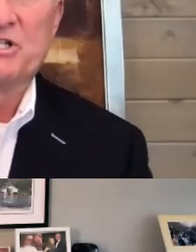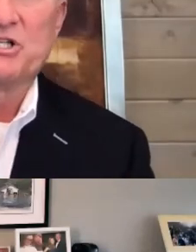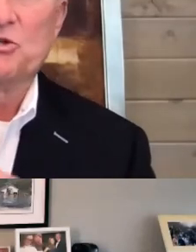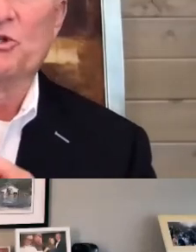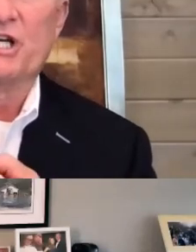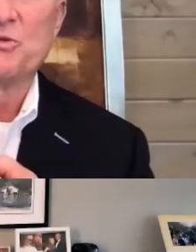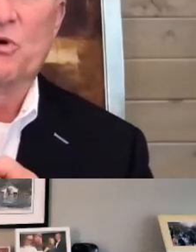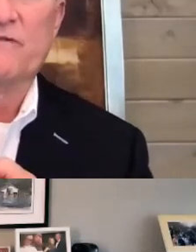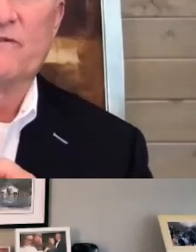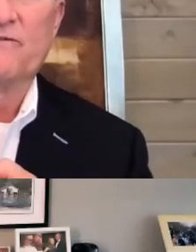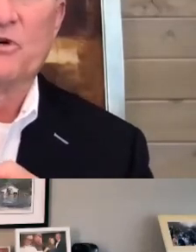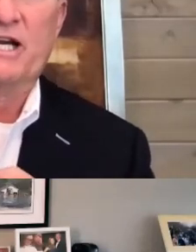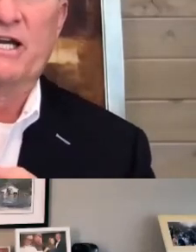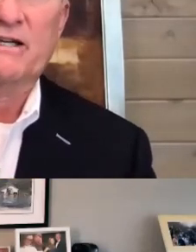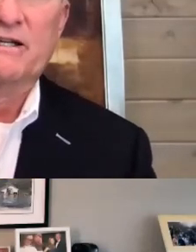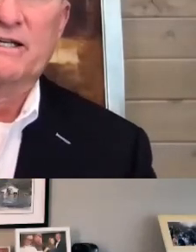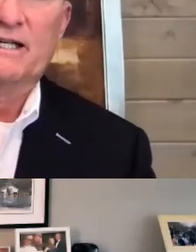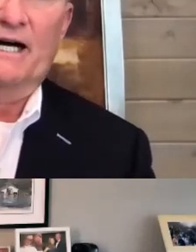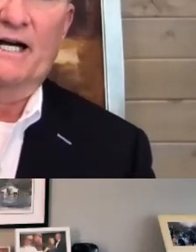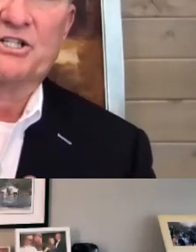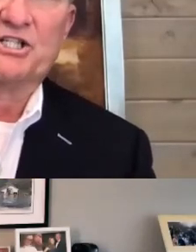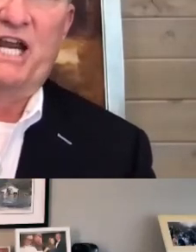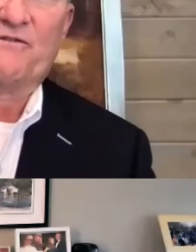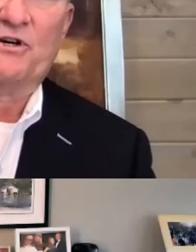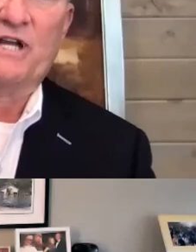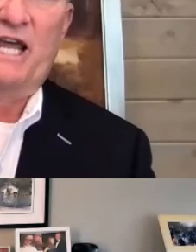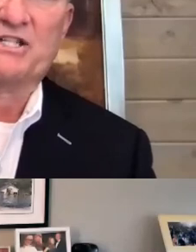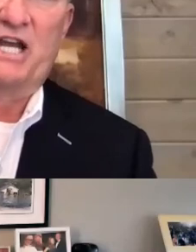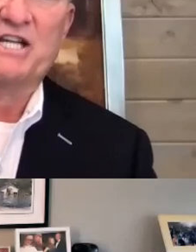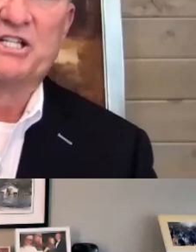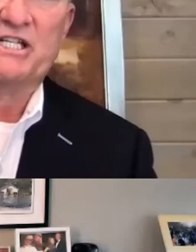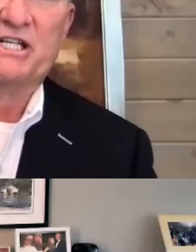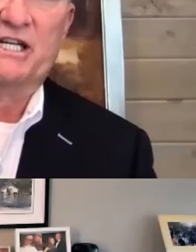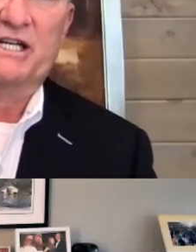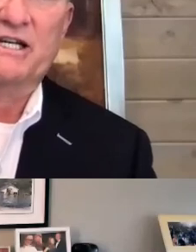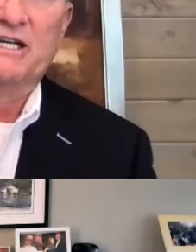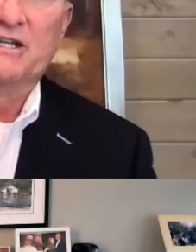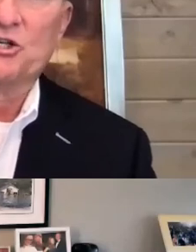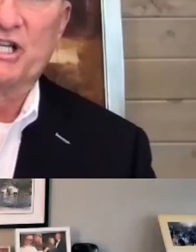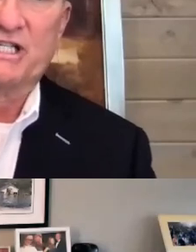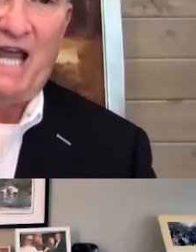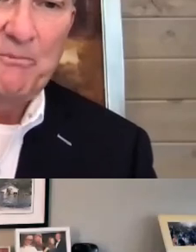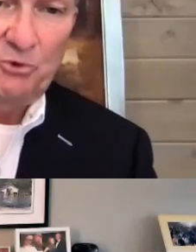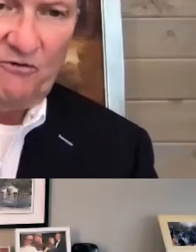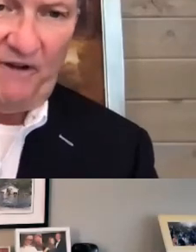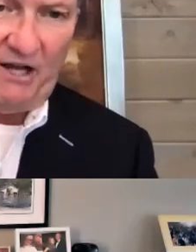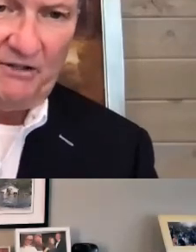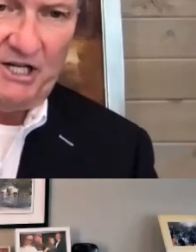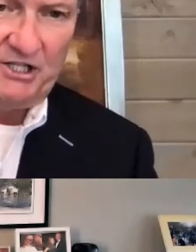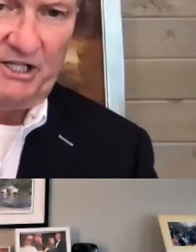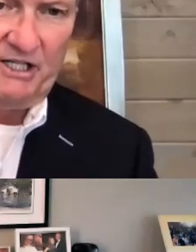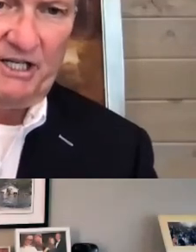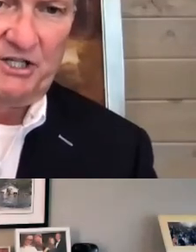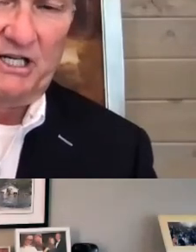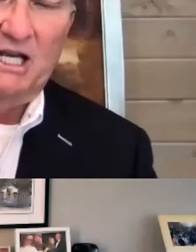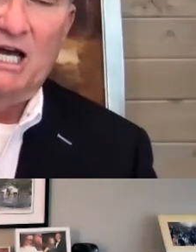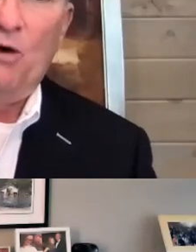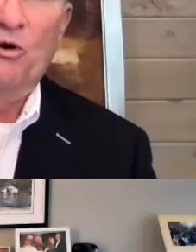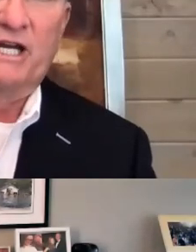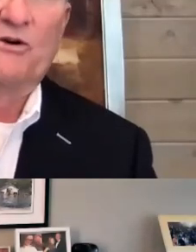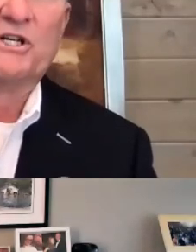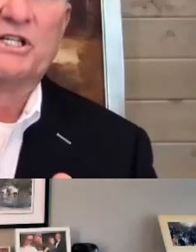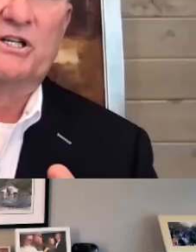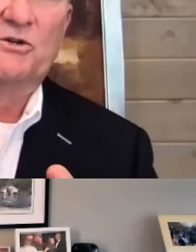Harvard Business School does one for free, so Harvard has ACT, there's the Taproot Foundation that does it.